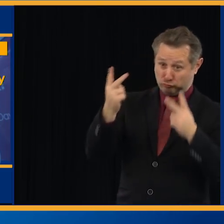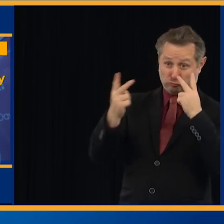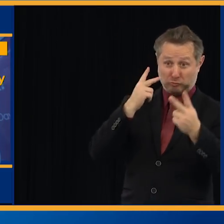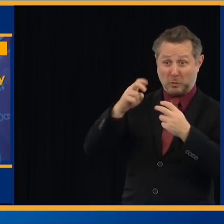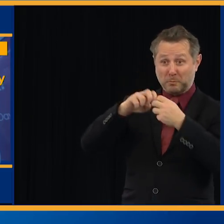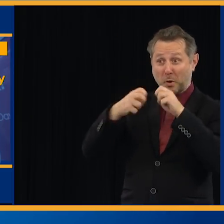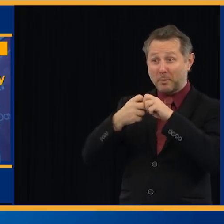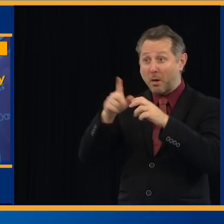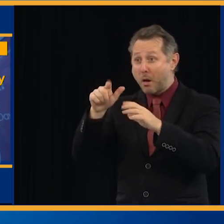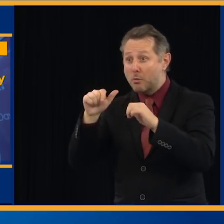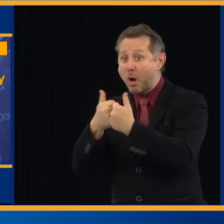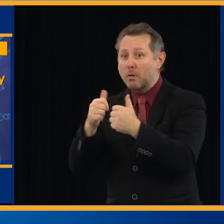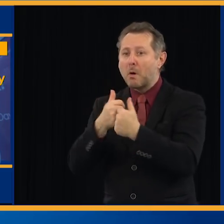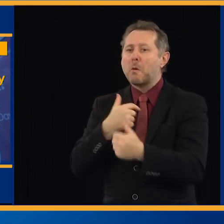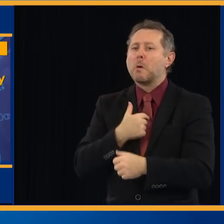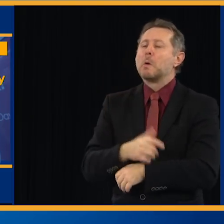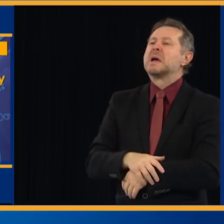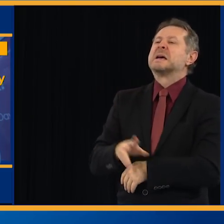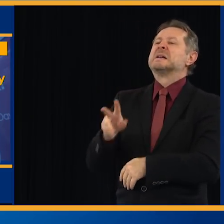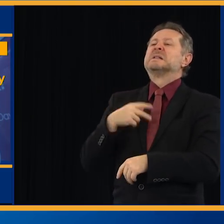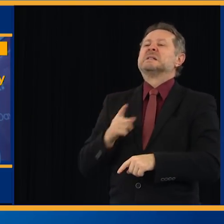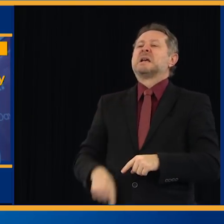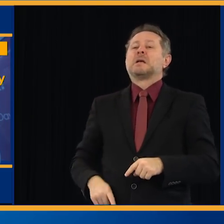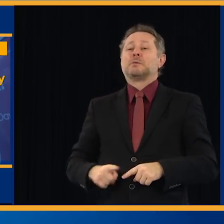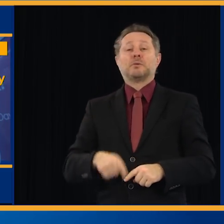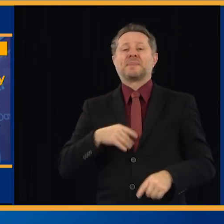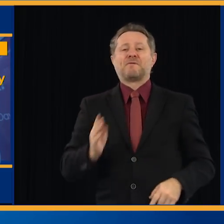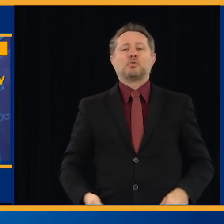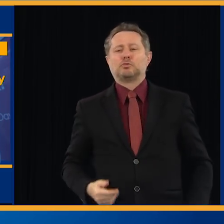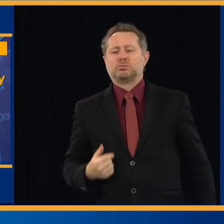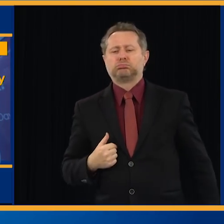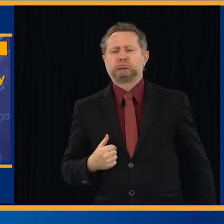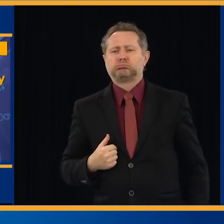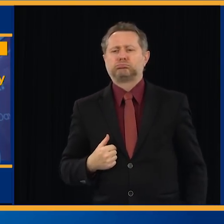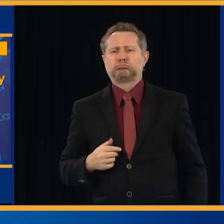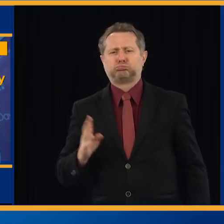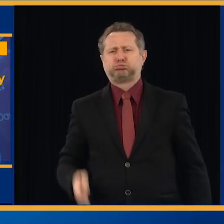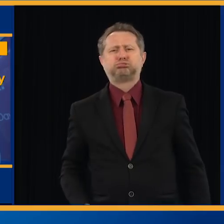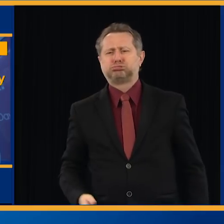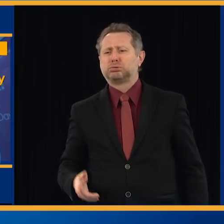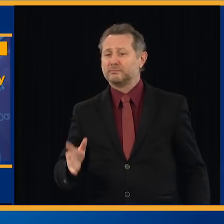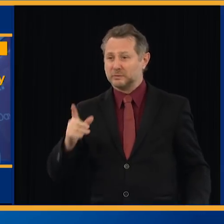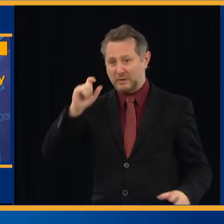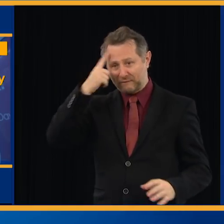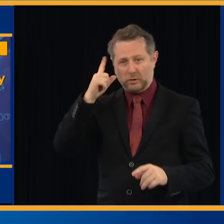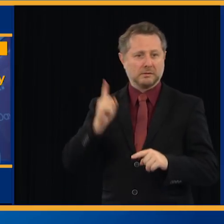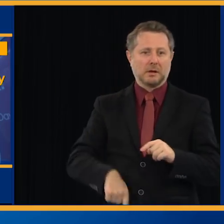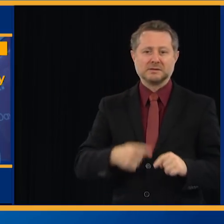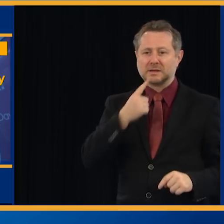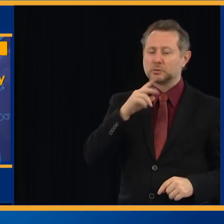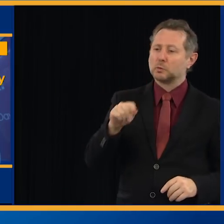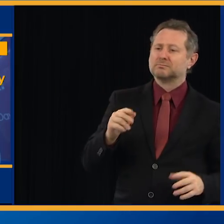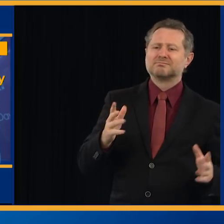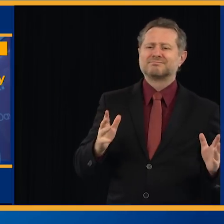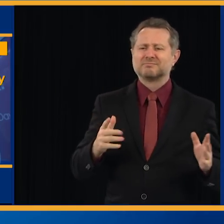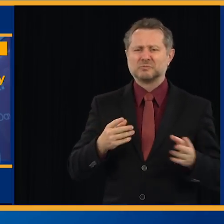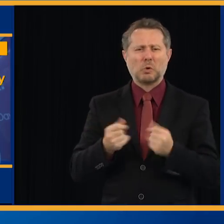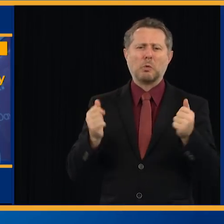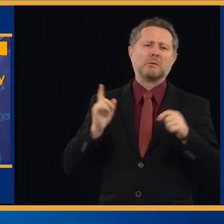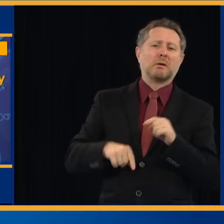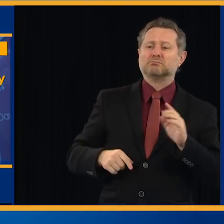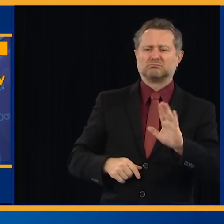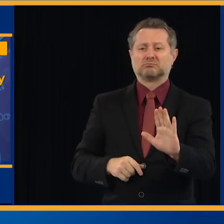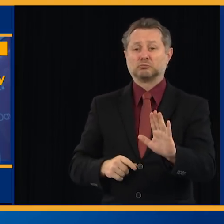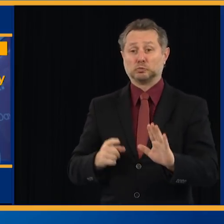I don't believe the government has that option. I'm never one to say, well, that's just too much, too hard, too